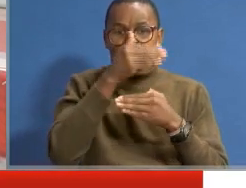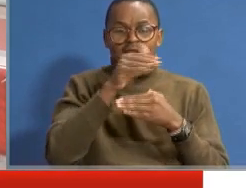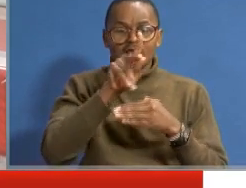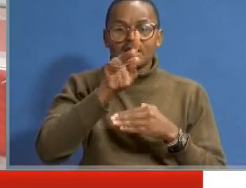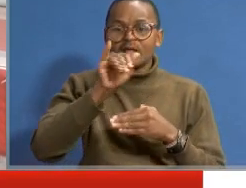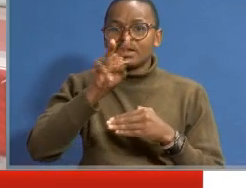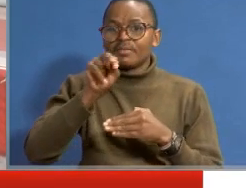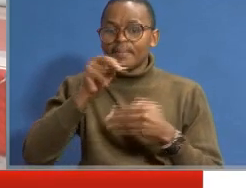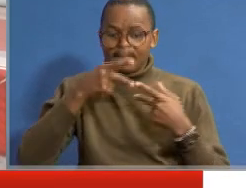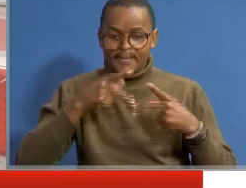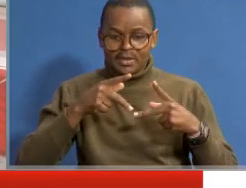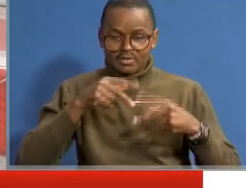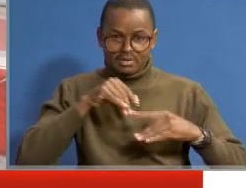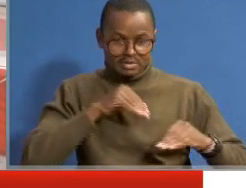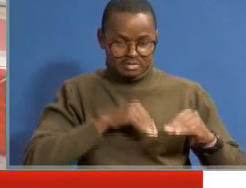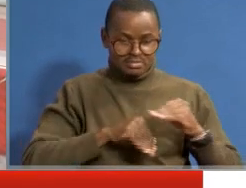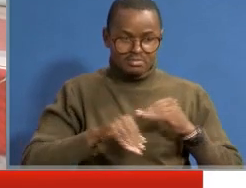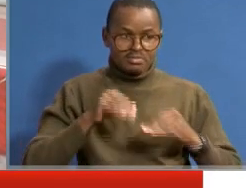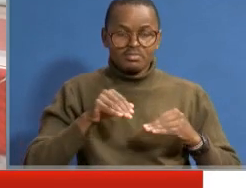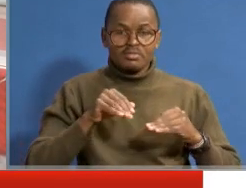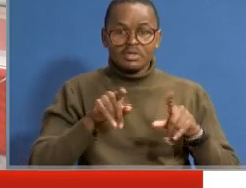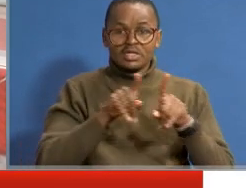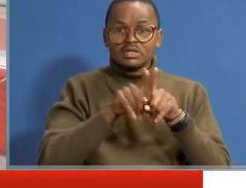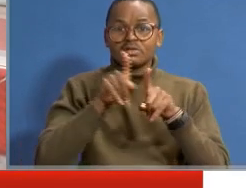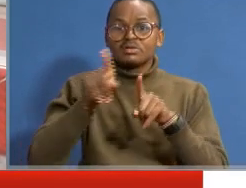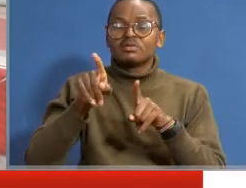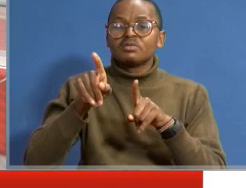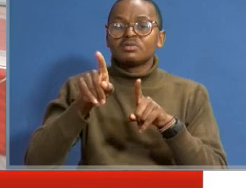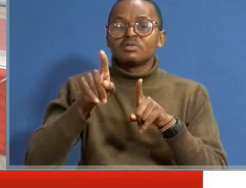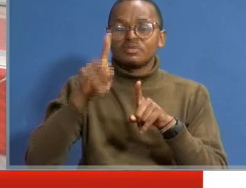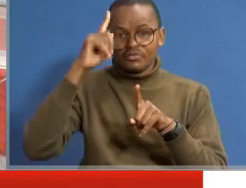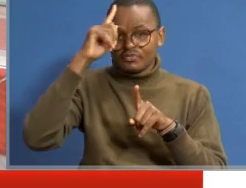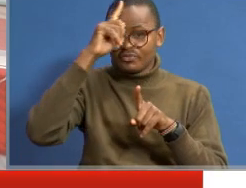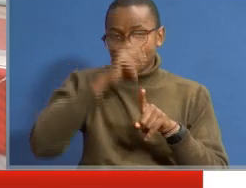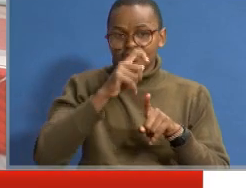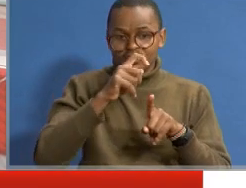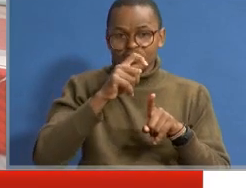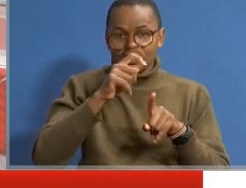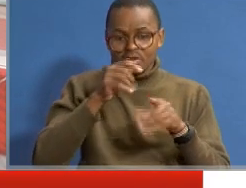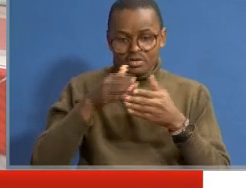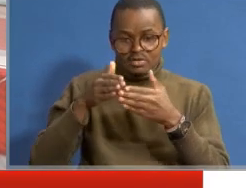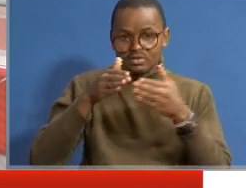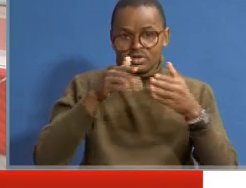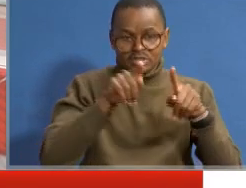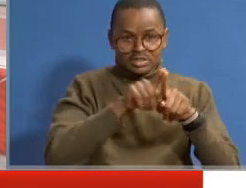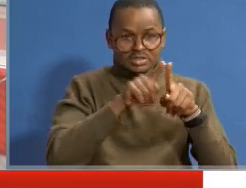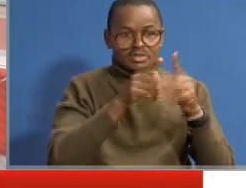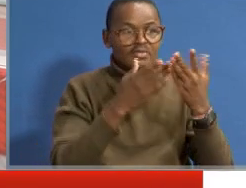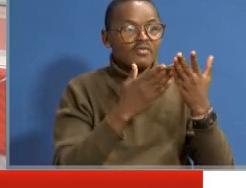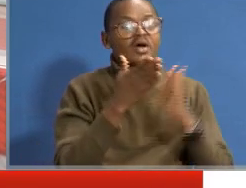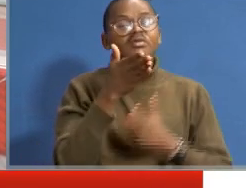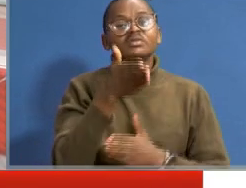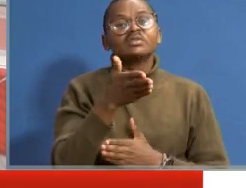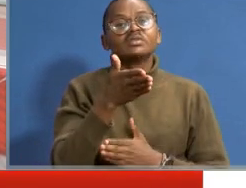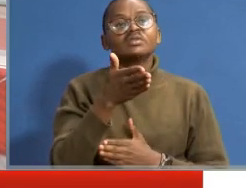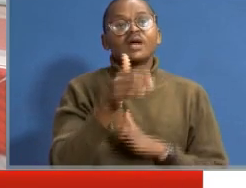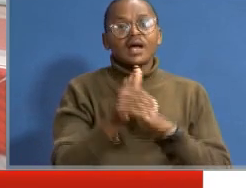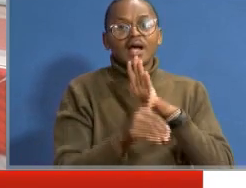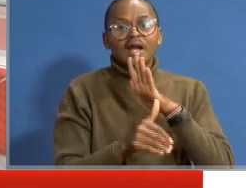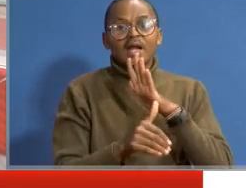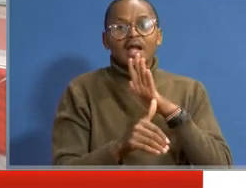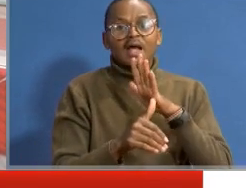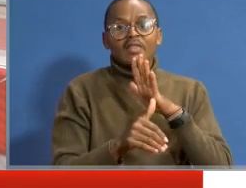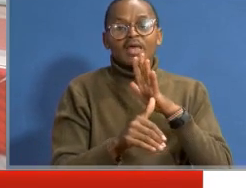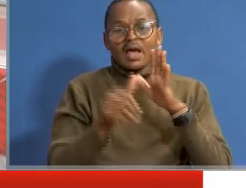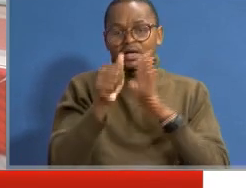kids who conceal persons living with disability, and in such a manner as to deny such a person the opportunity and services available under the act.